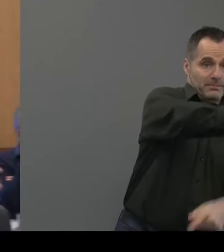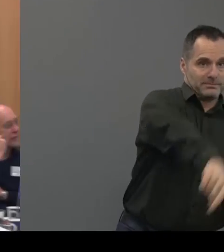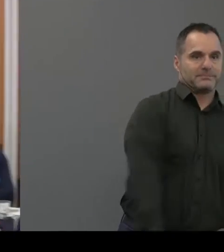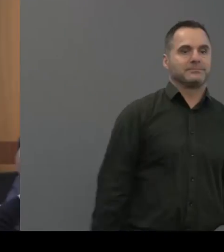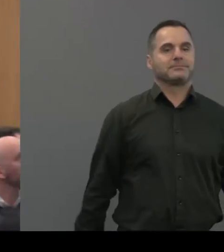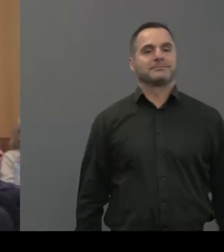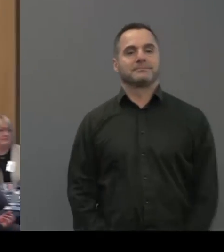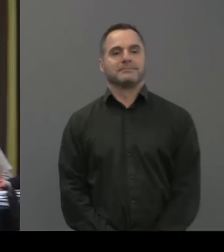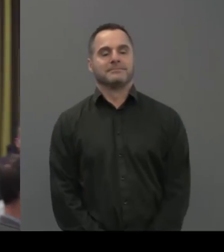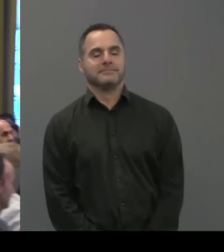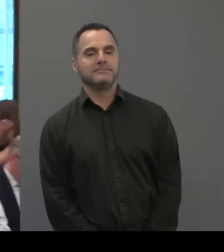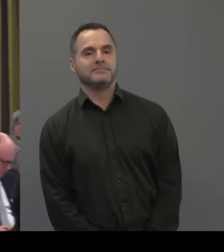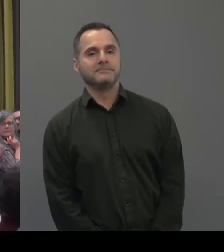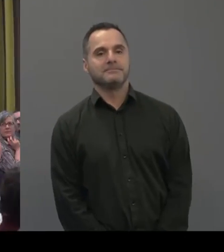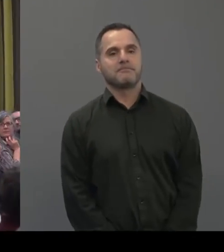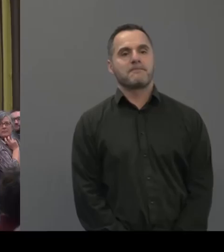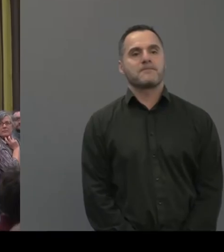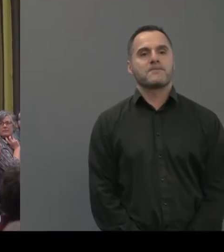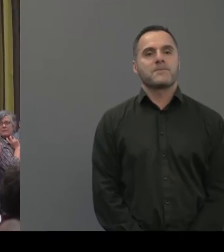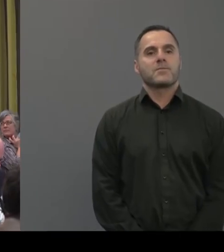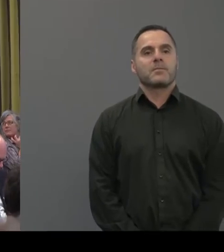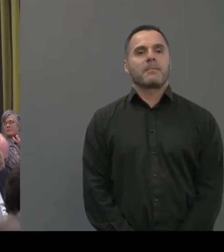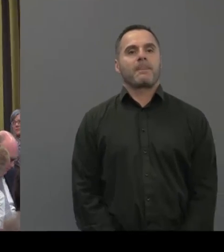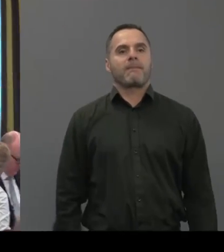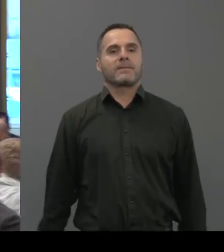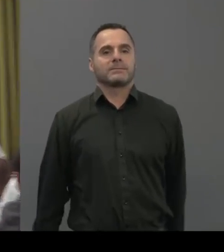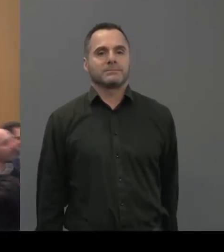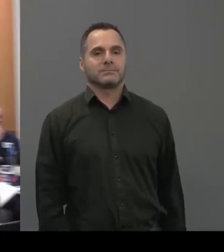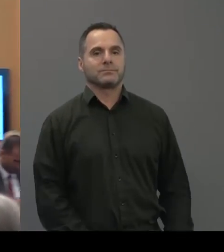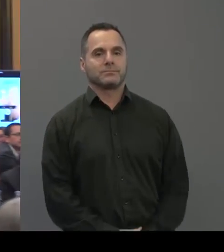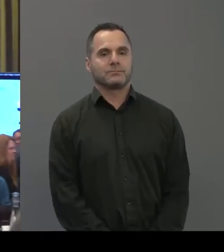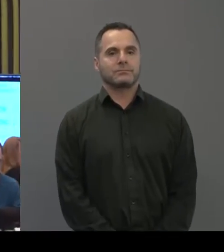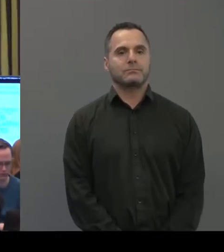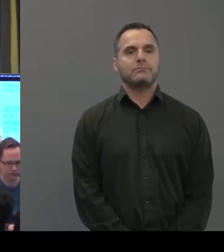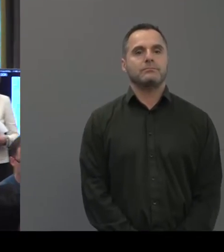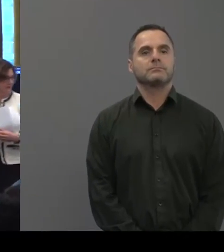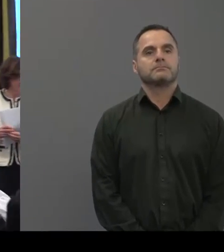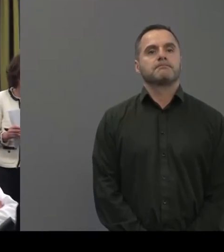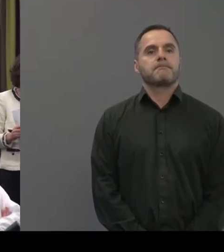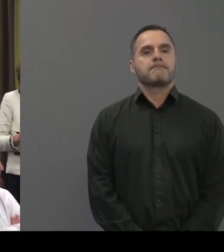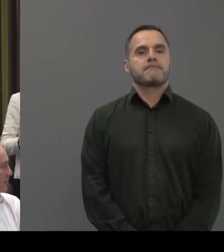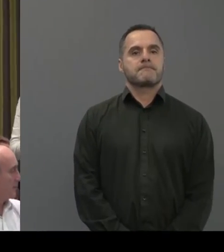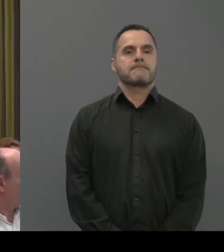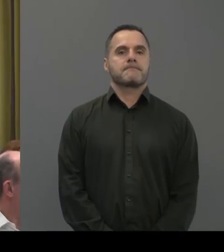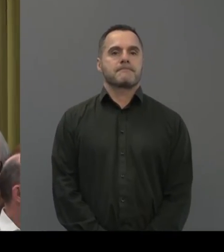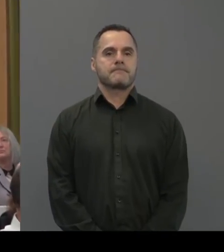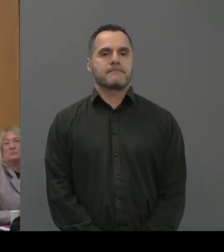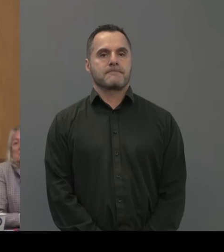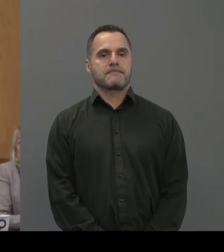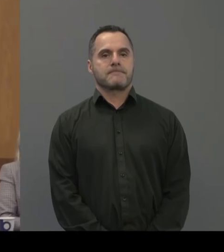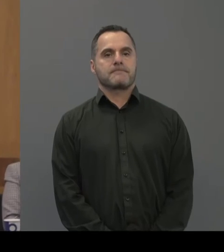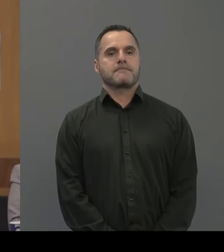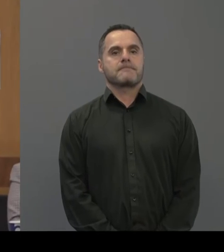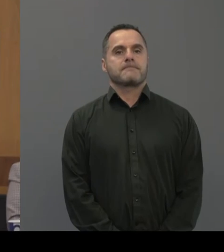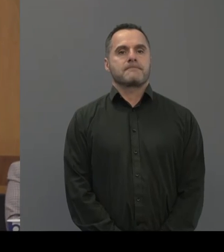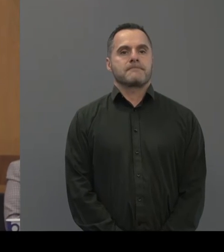do a team. My name is Rubina. I'm from Deaf Ed.